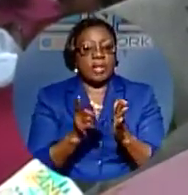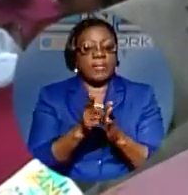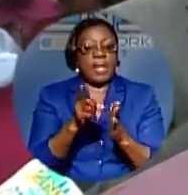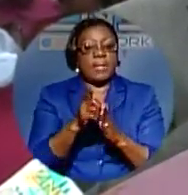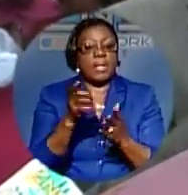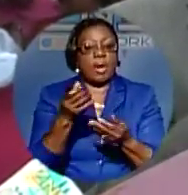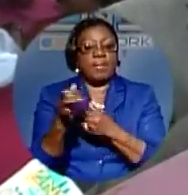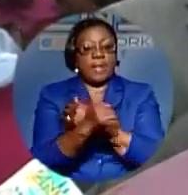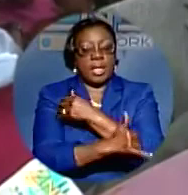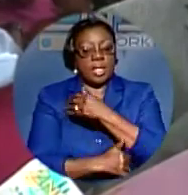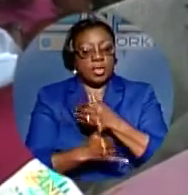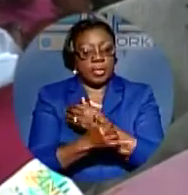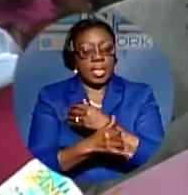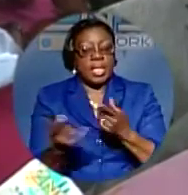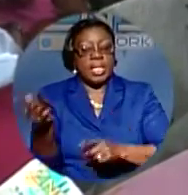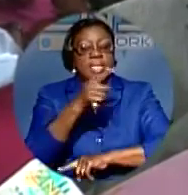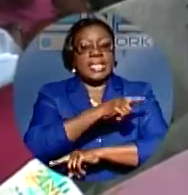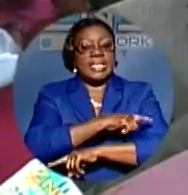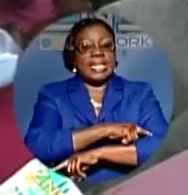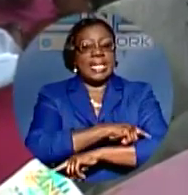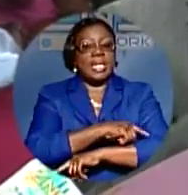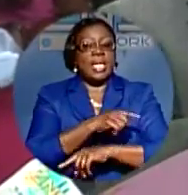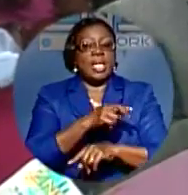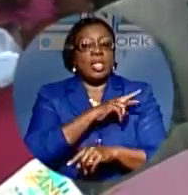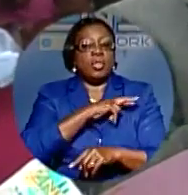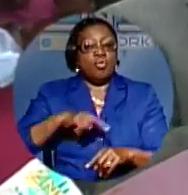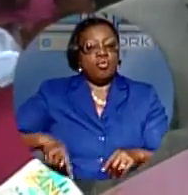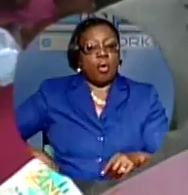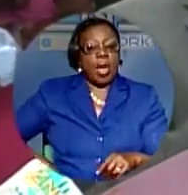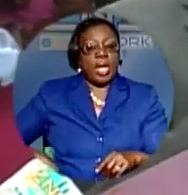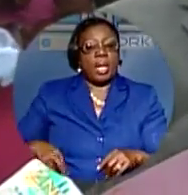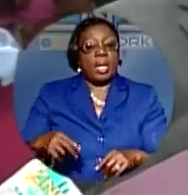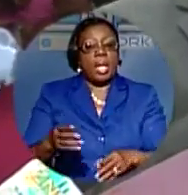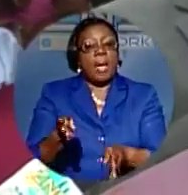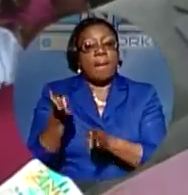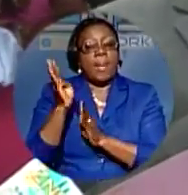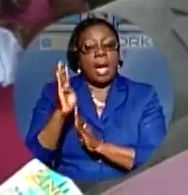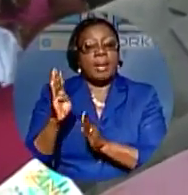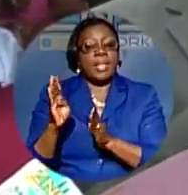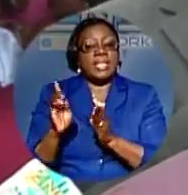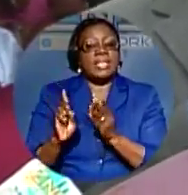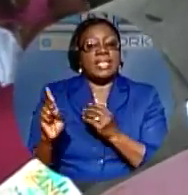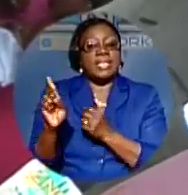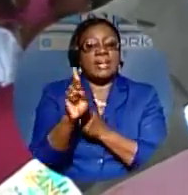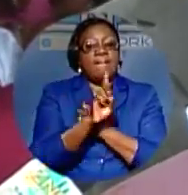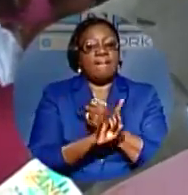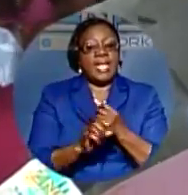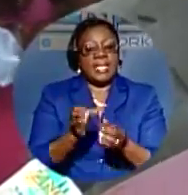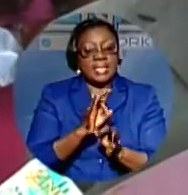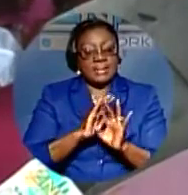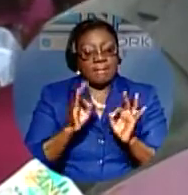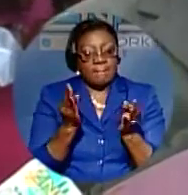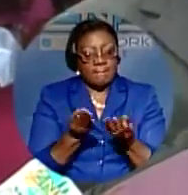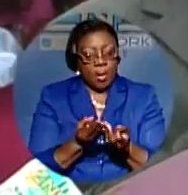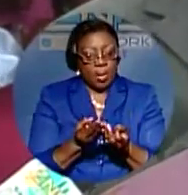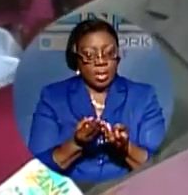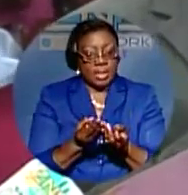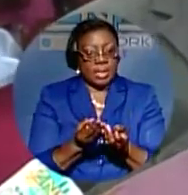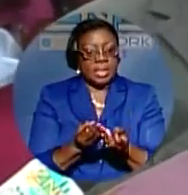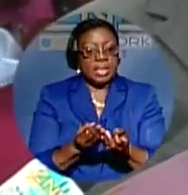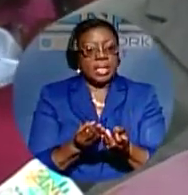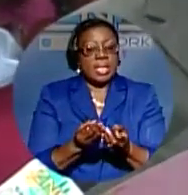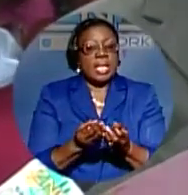the Royal Bahamas Defense Force Rangers Section has under its instruction 700 active